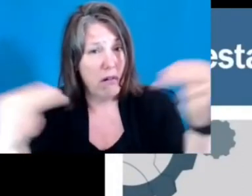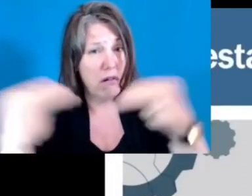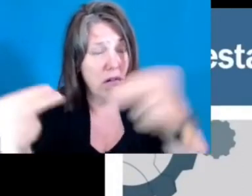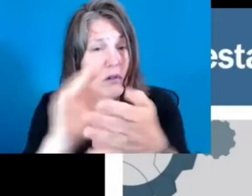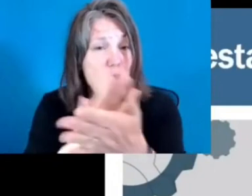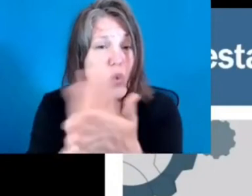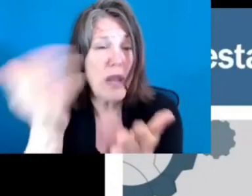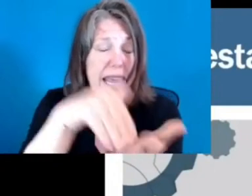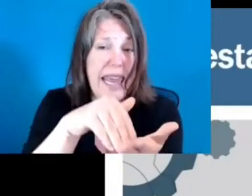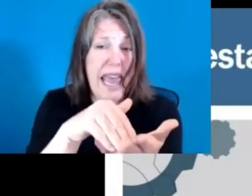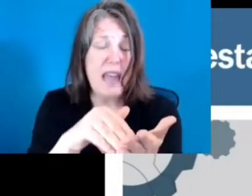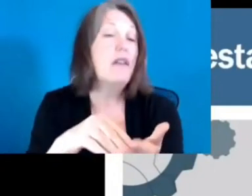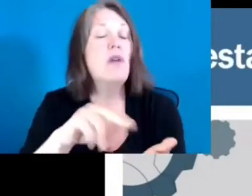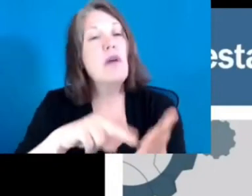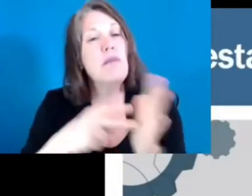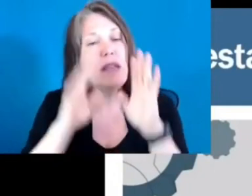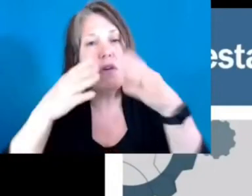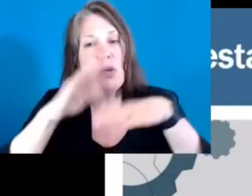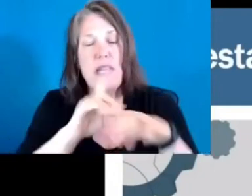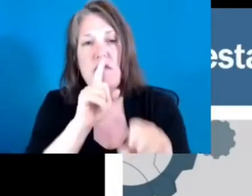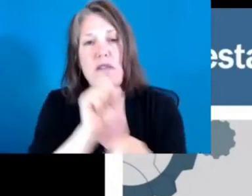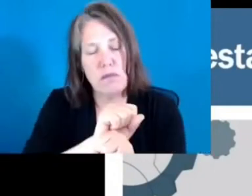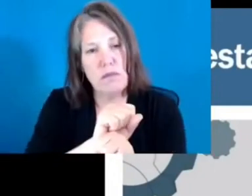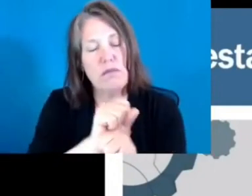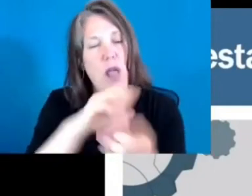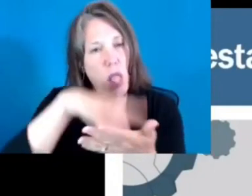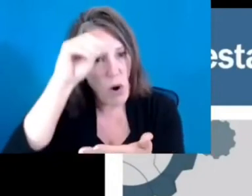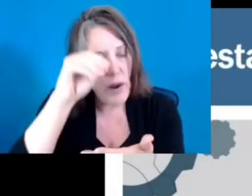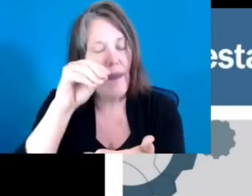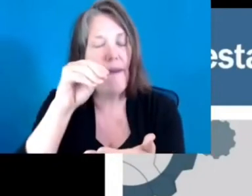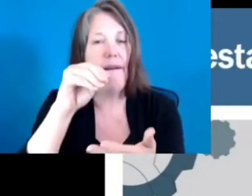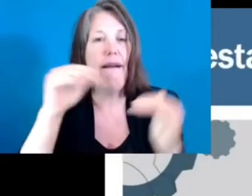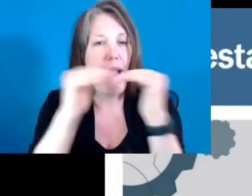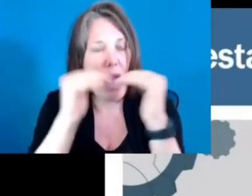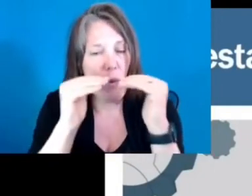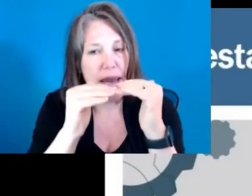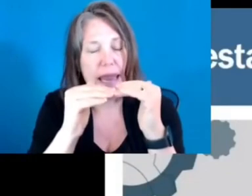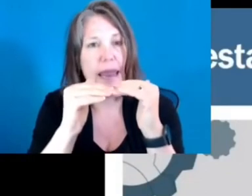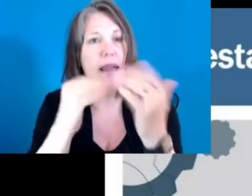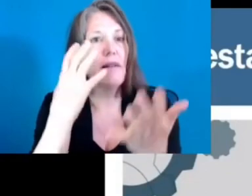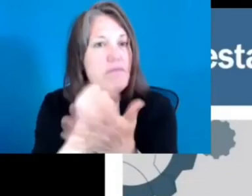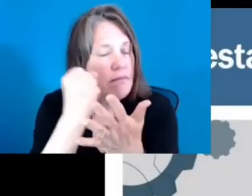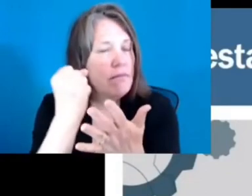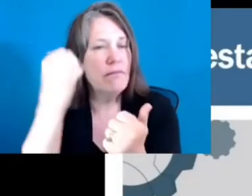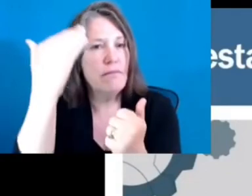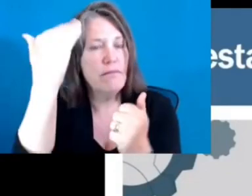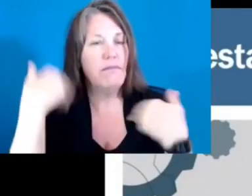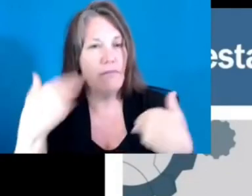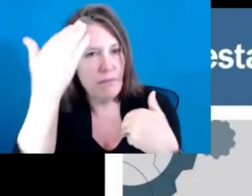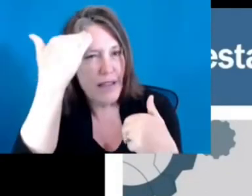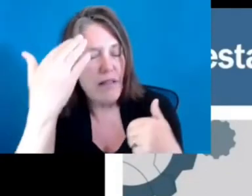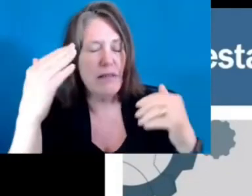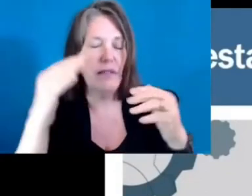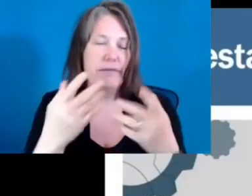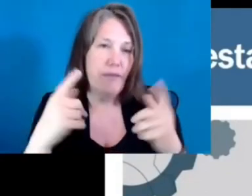harnessing the knowledge of human development learning and effective teaching that was accumulated over the last century and needed for the next.